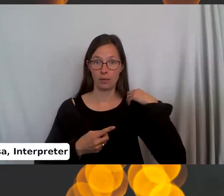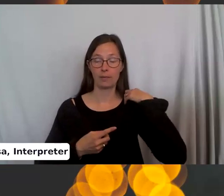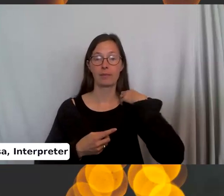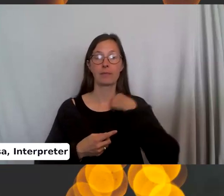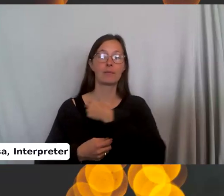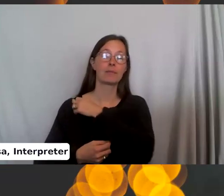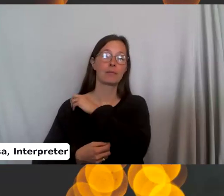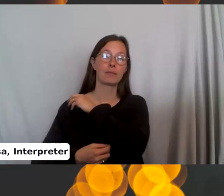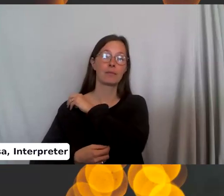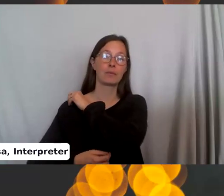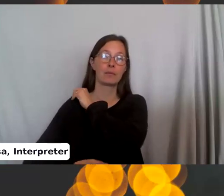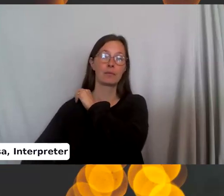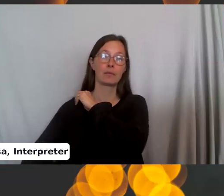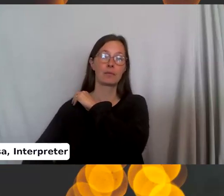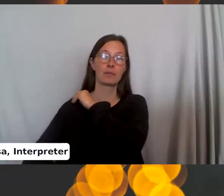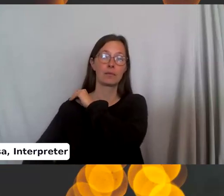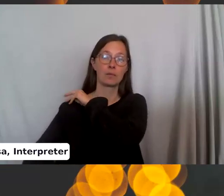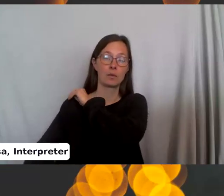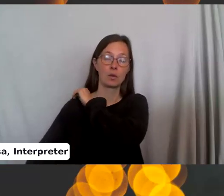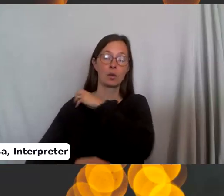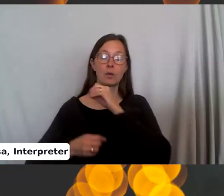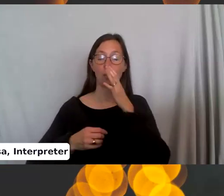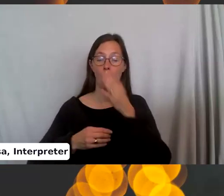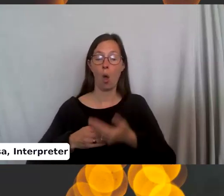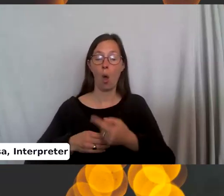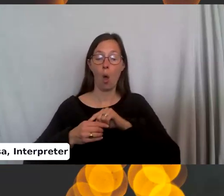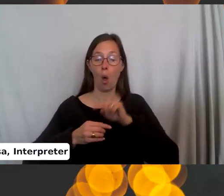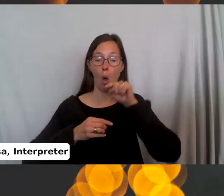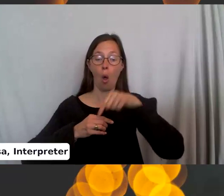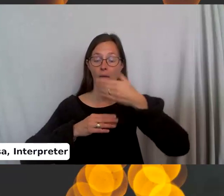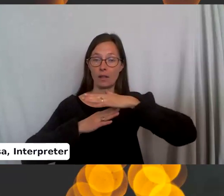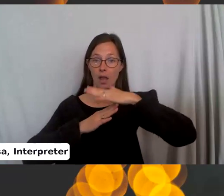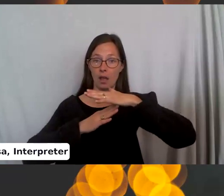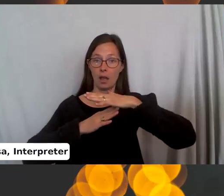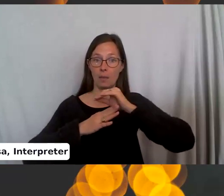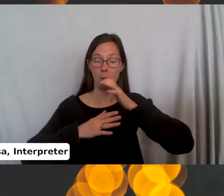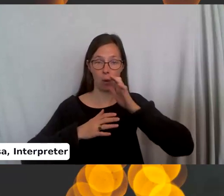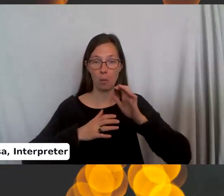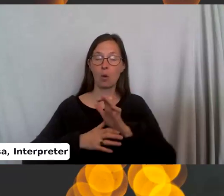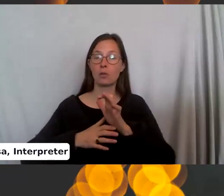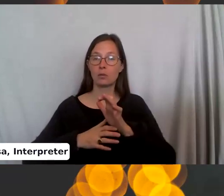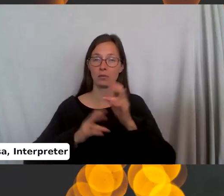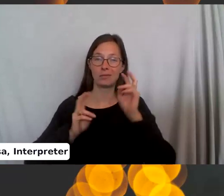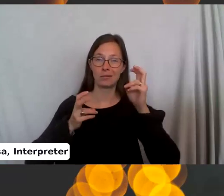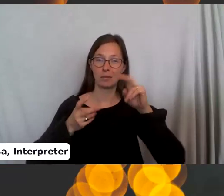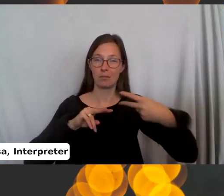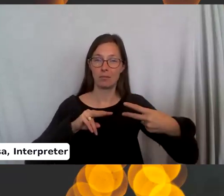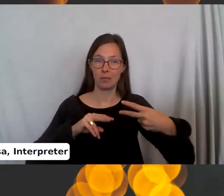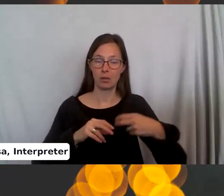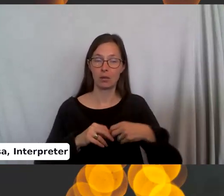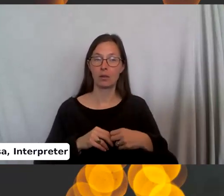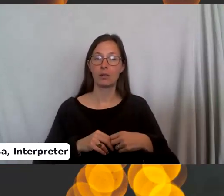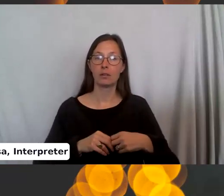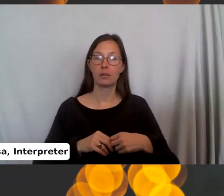and you're going to push it backwards. You're going to push the needle towards the